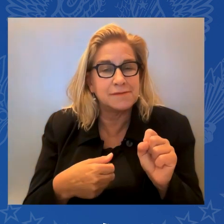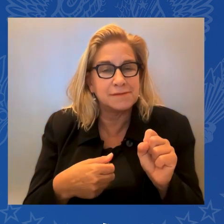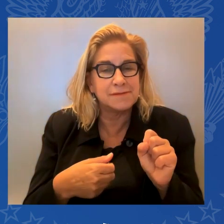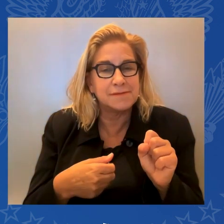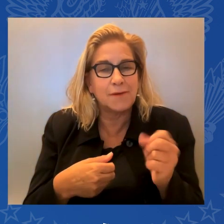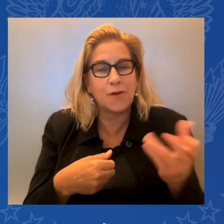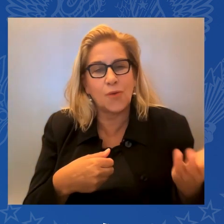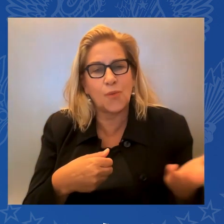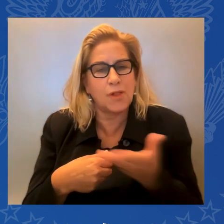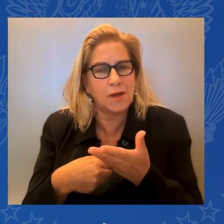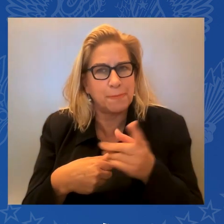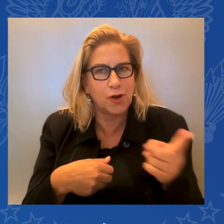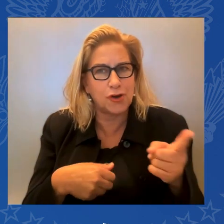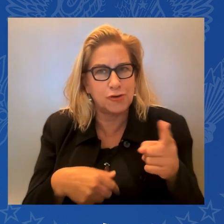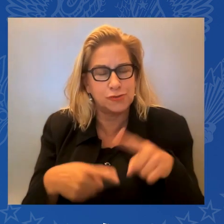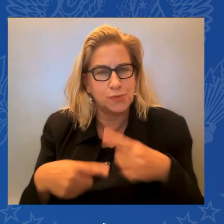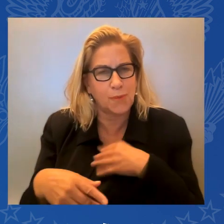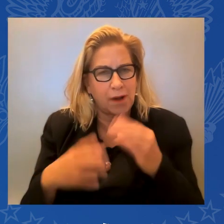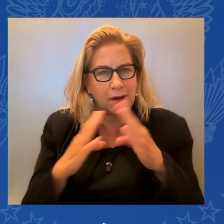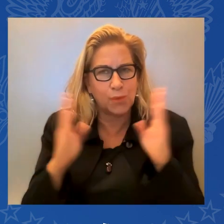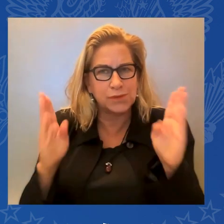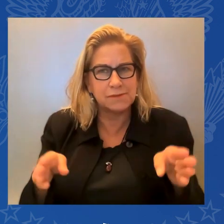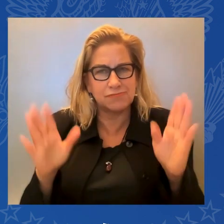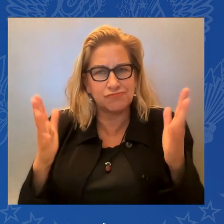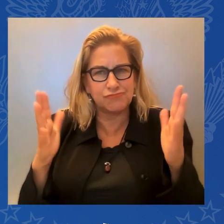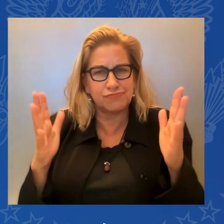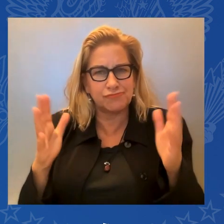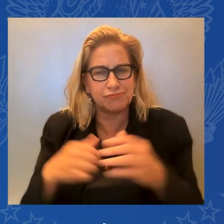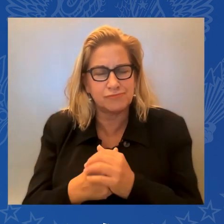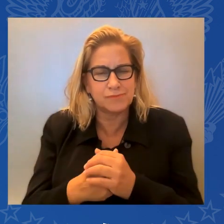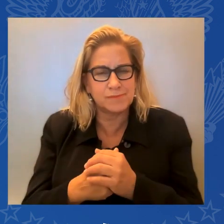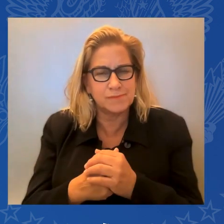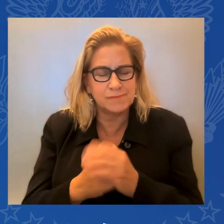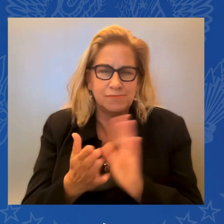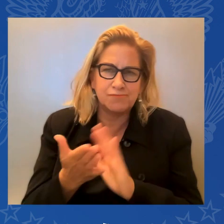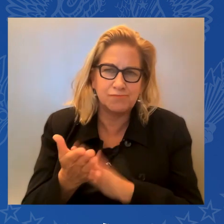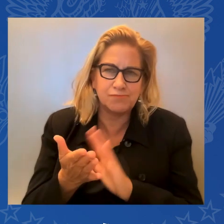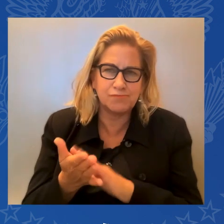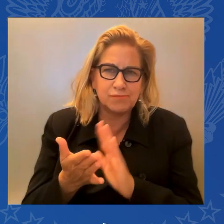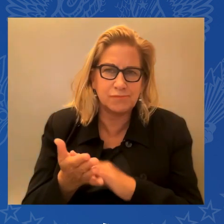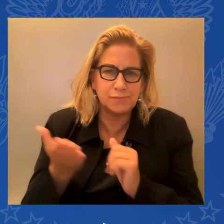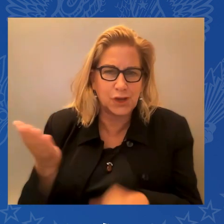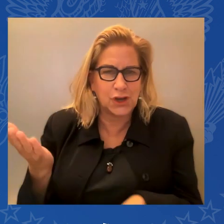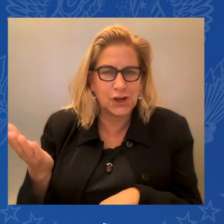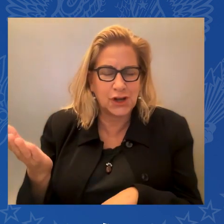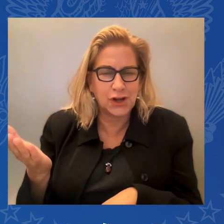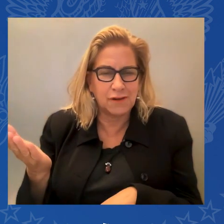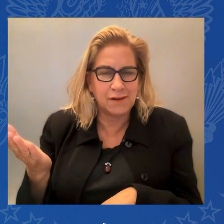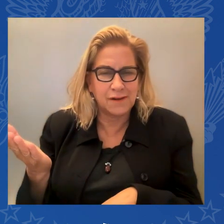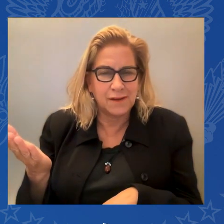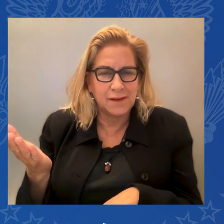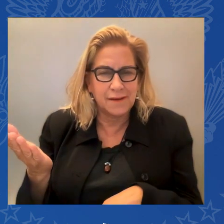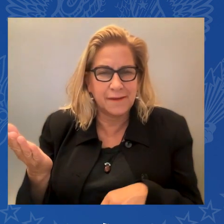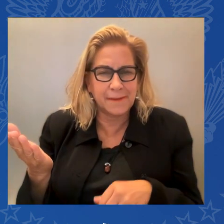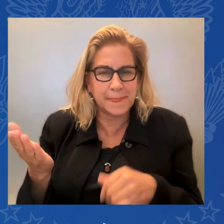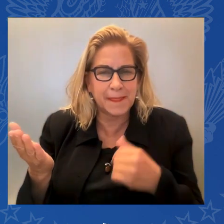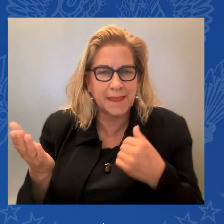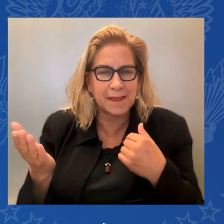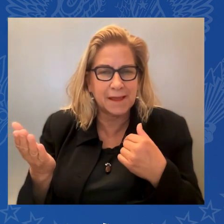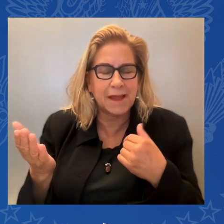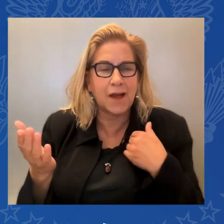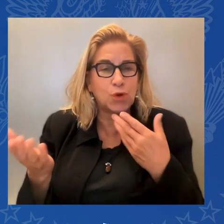And now I'd like to introduce our very spectacular President Joe Biden.